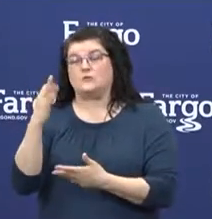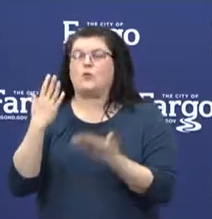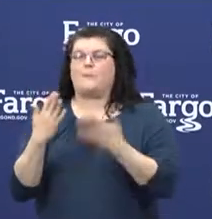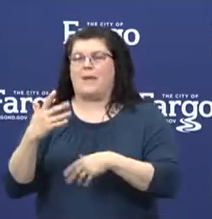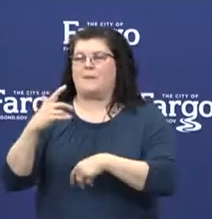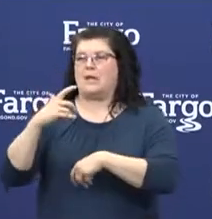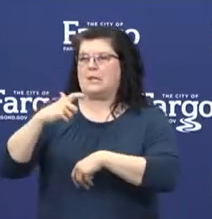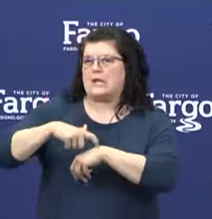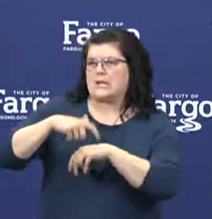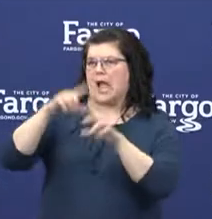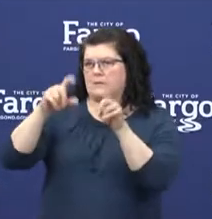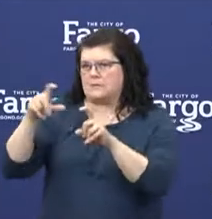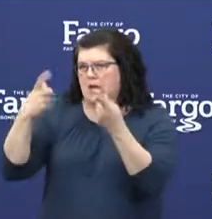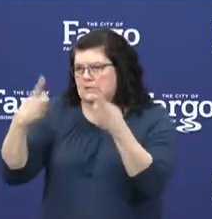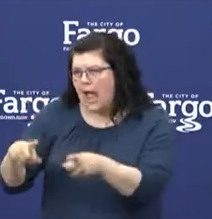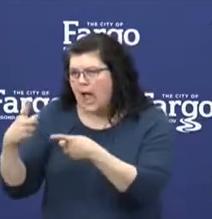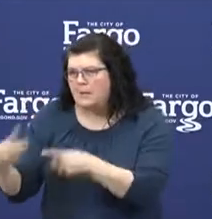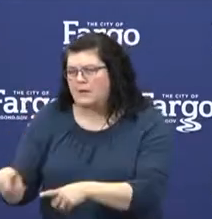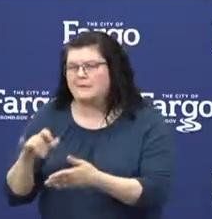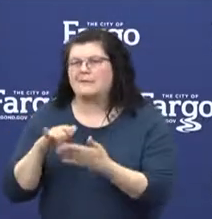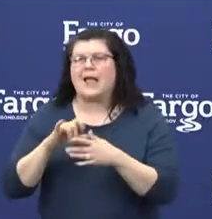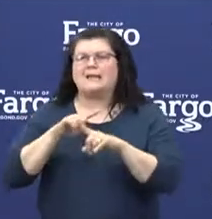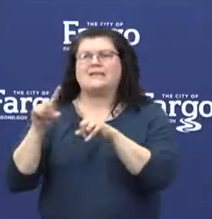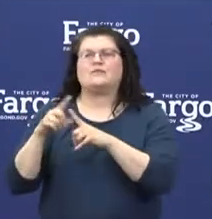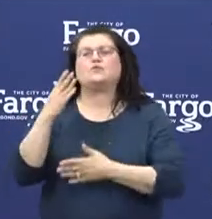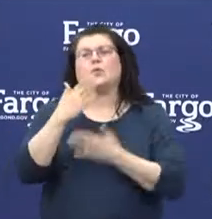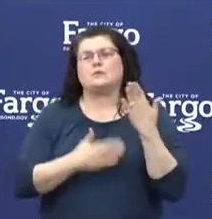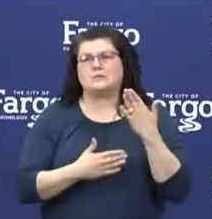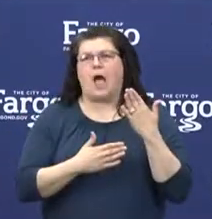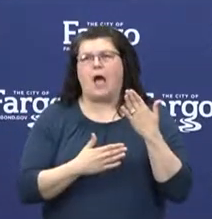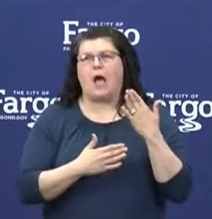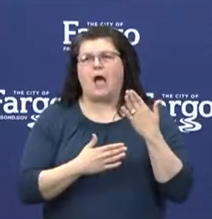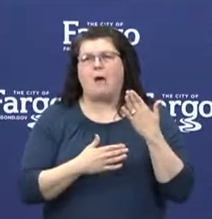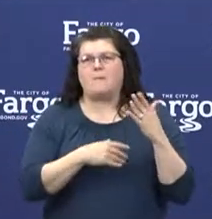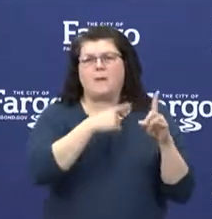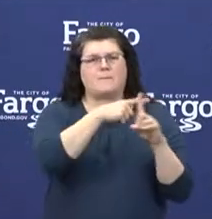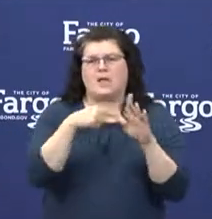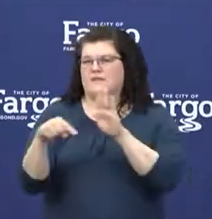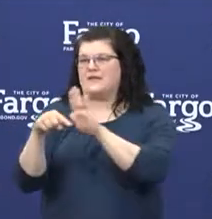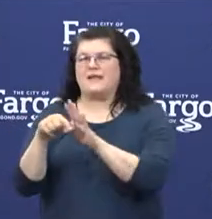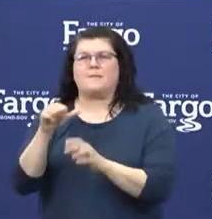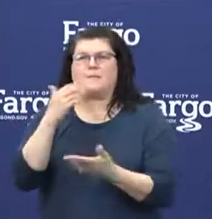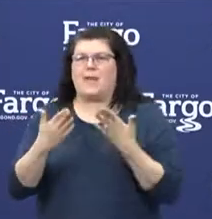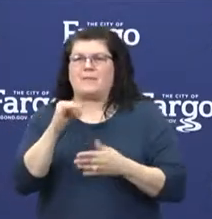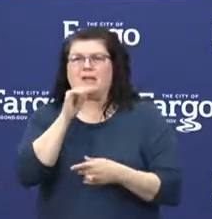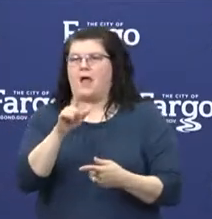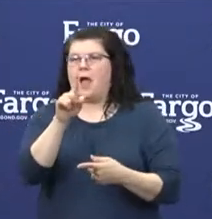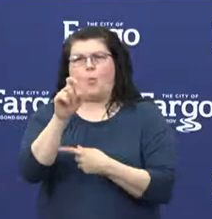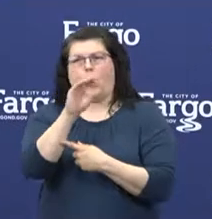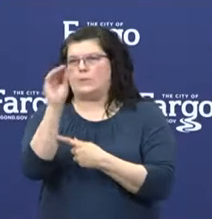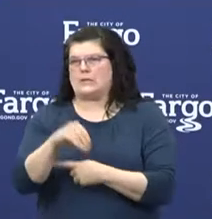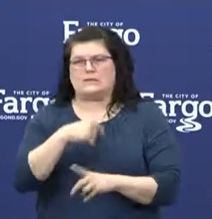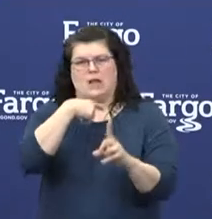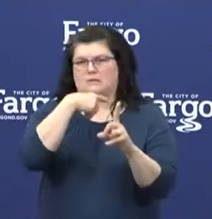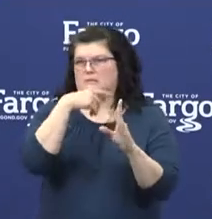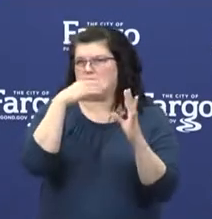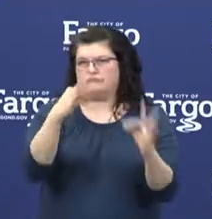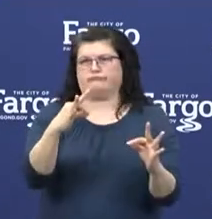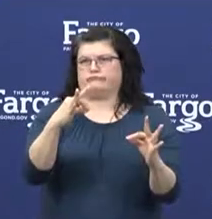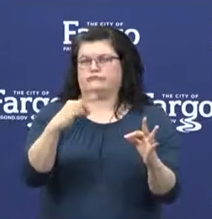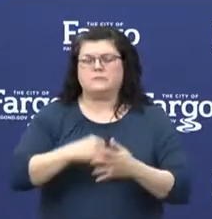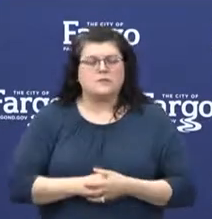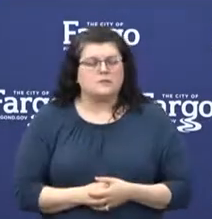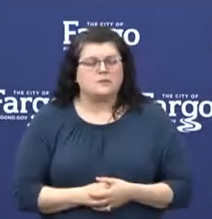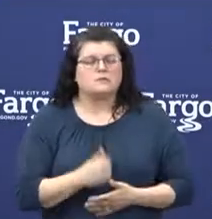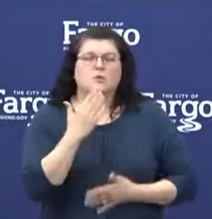that testing, for example. So again, these tests are not as accurate as we typically are used to testing because of the rapid